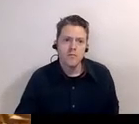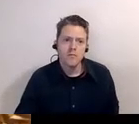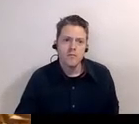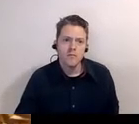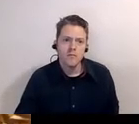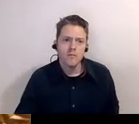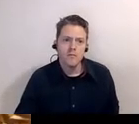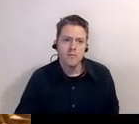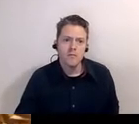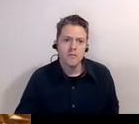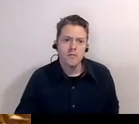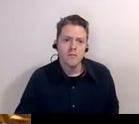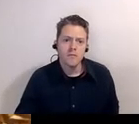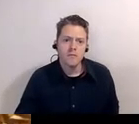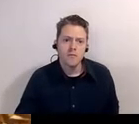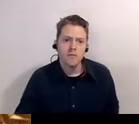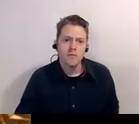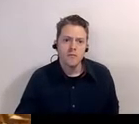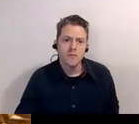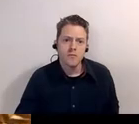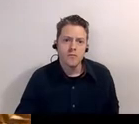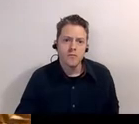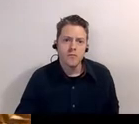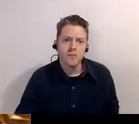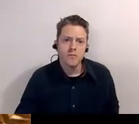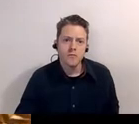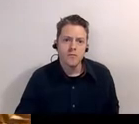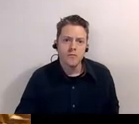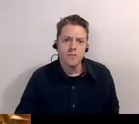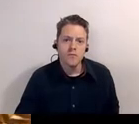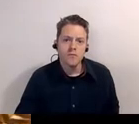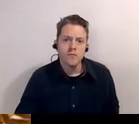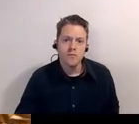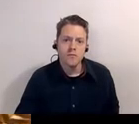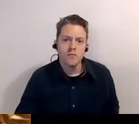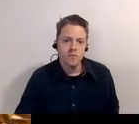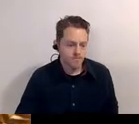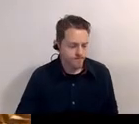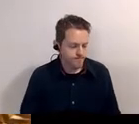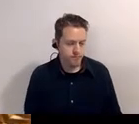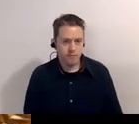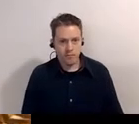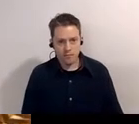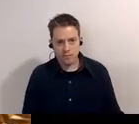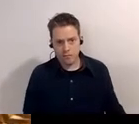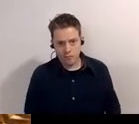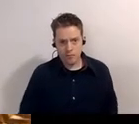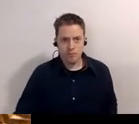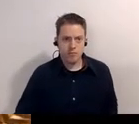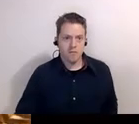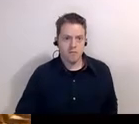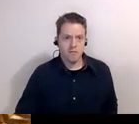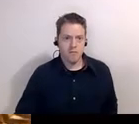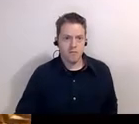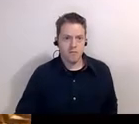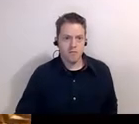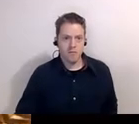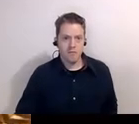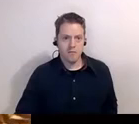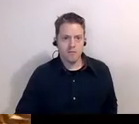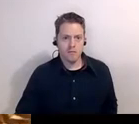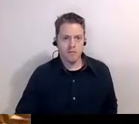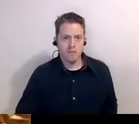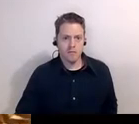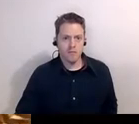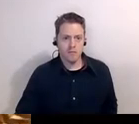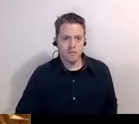of durham and a good book by marshall thompson about heitai fire and heitai police um describes how